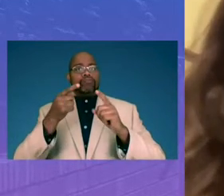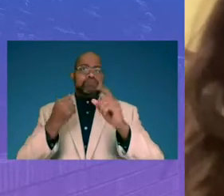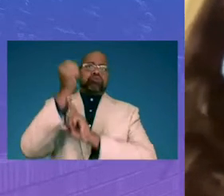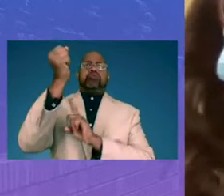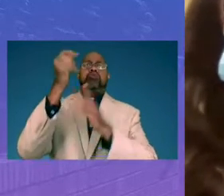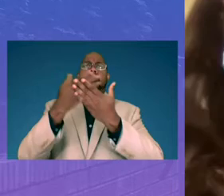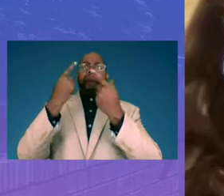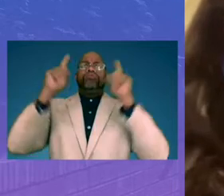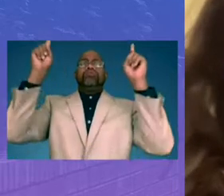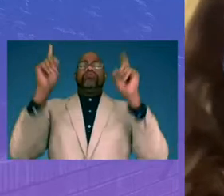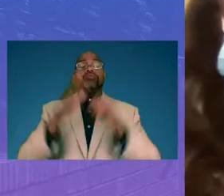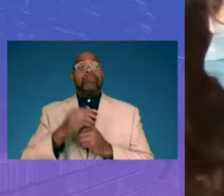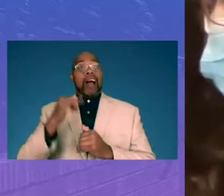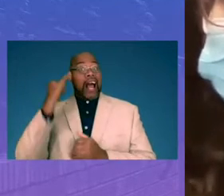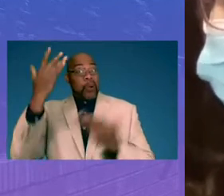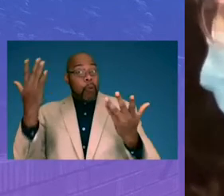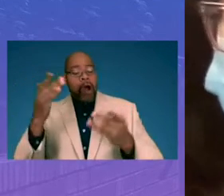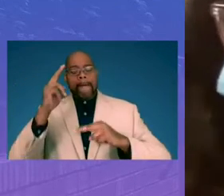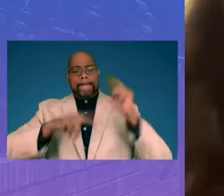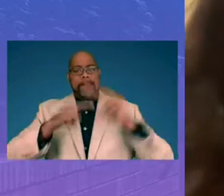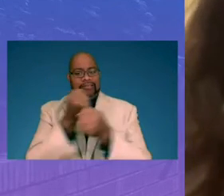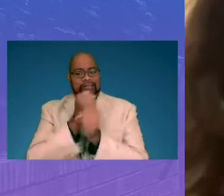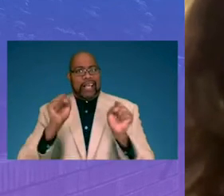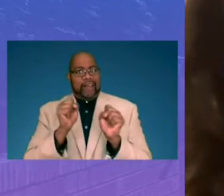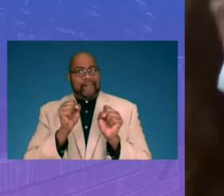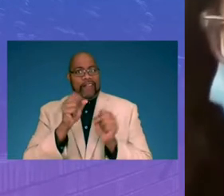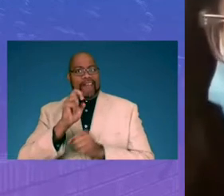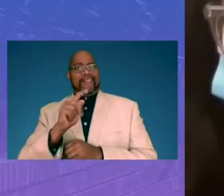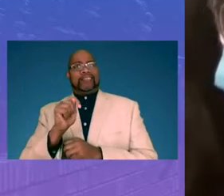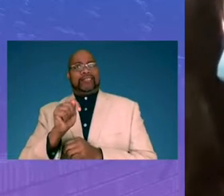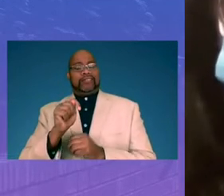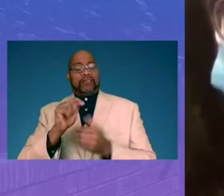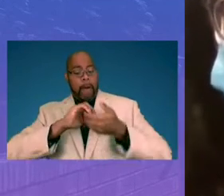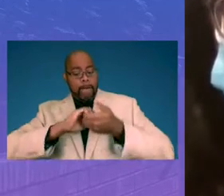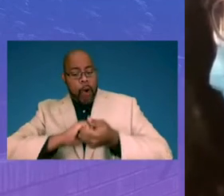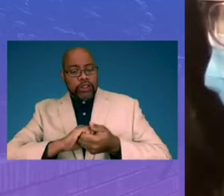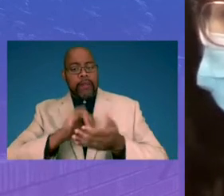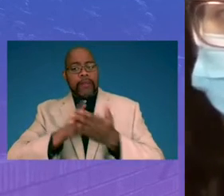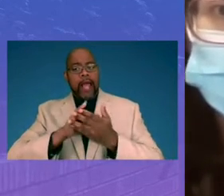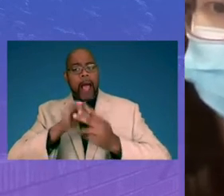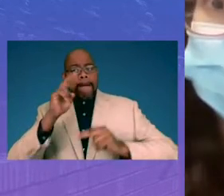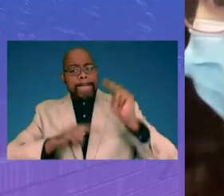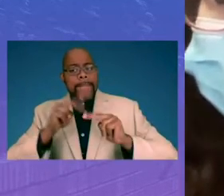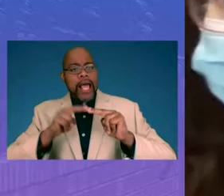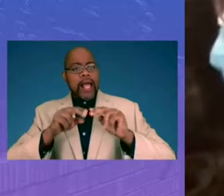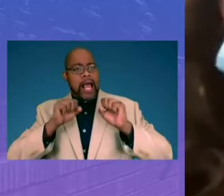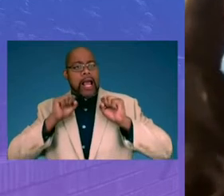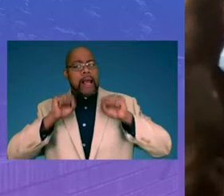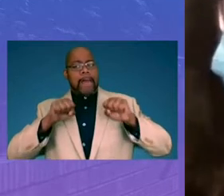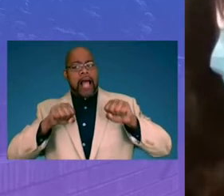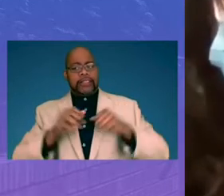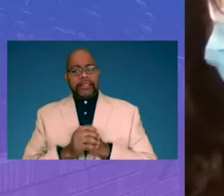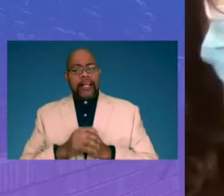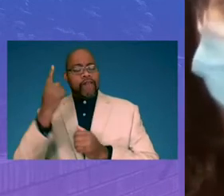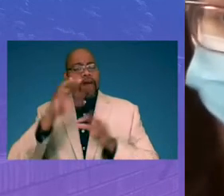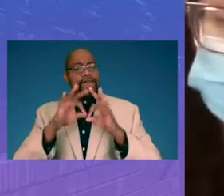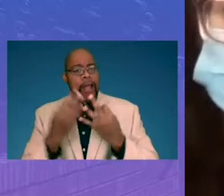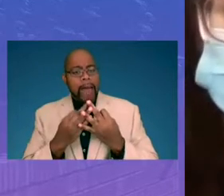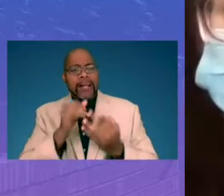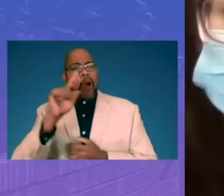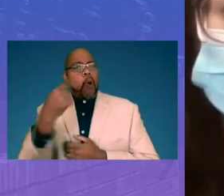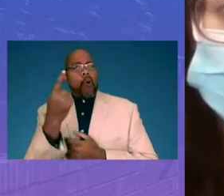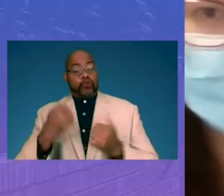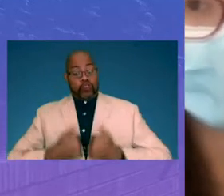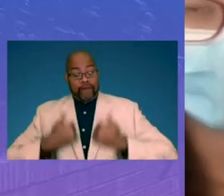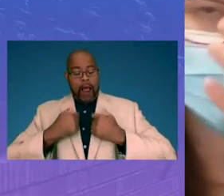build that safety net of partnerships that build capacity for families, not just to survive, but to thrive